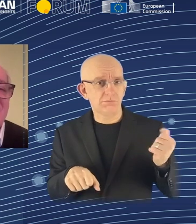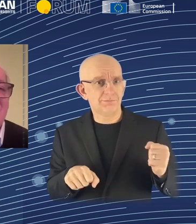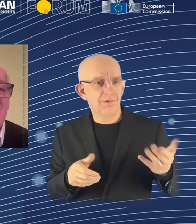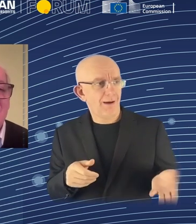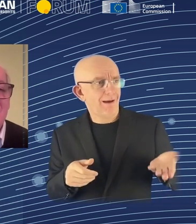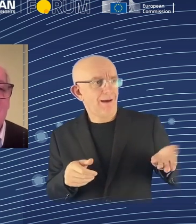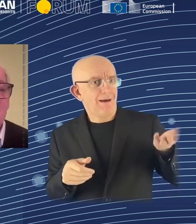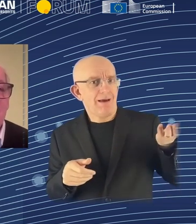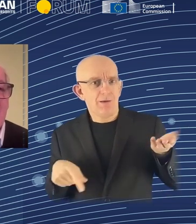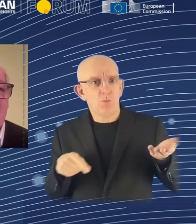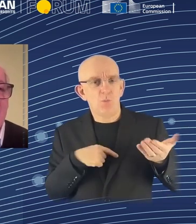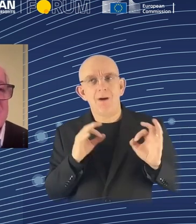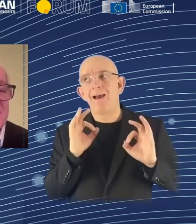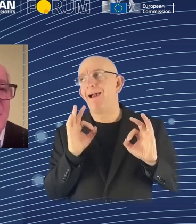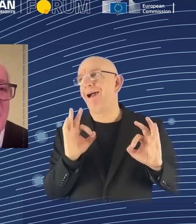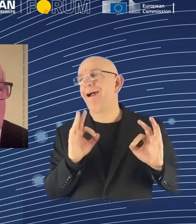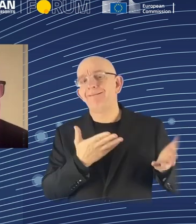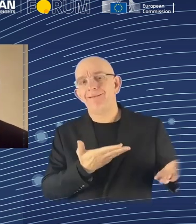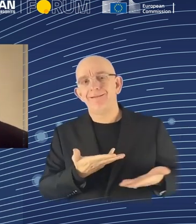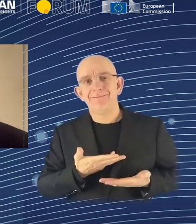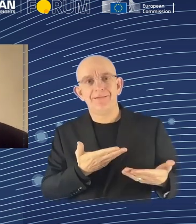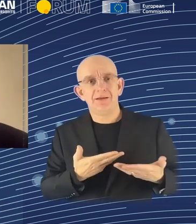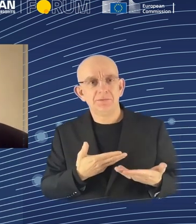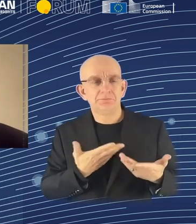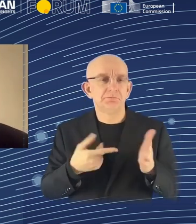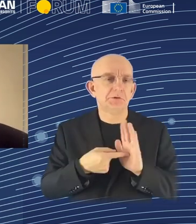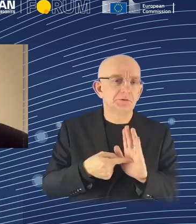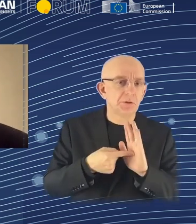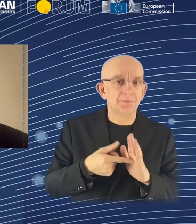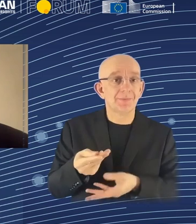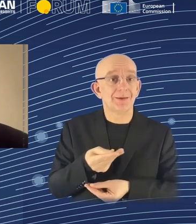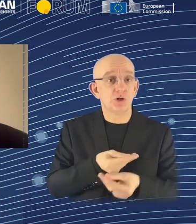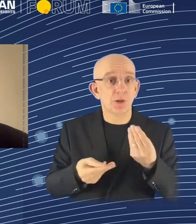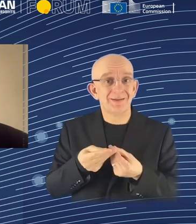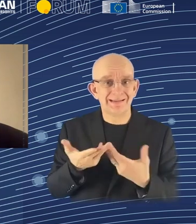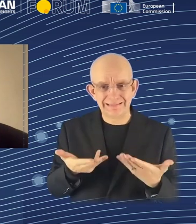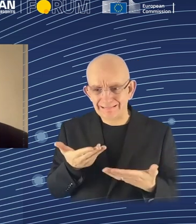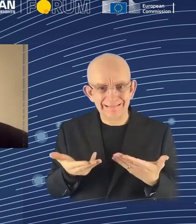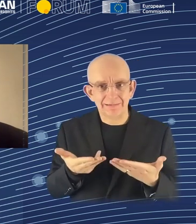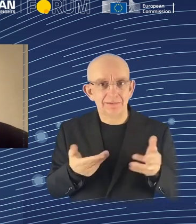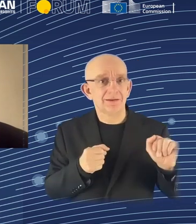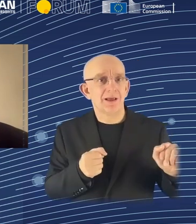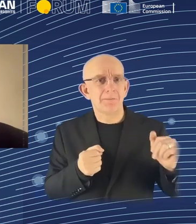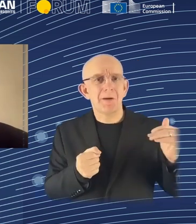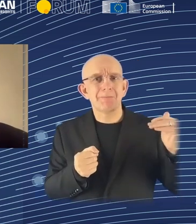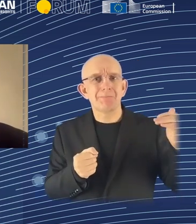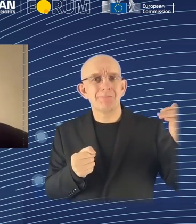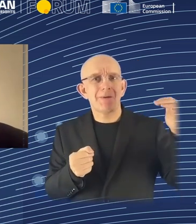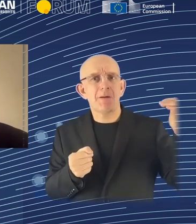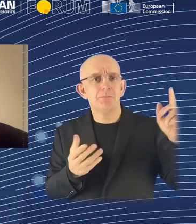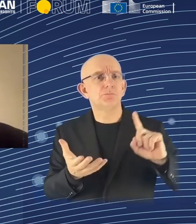next, then we could